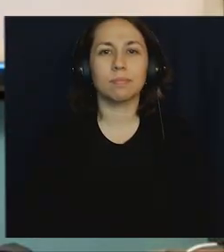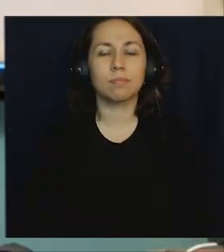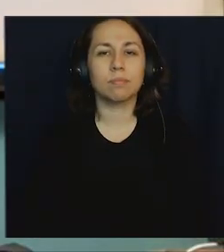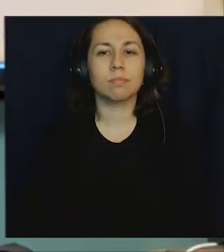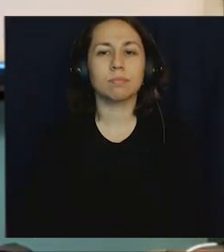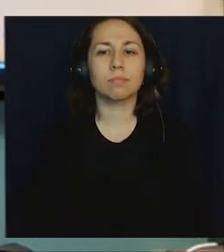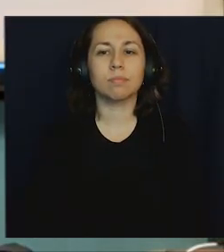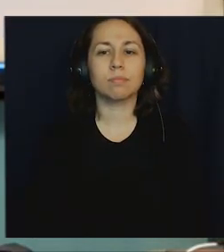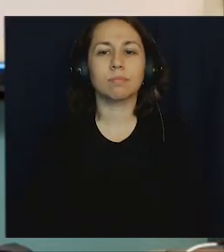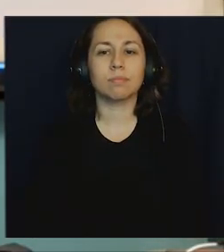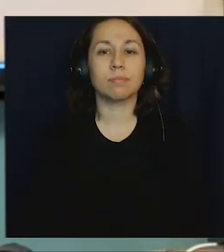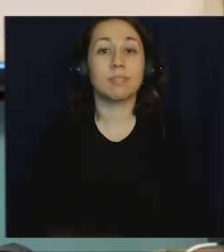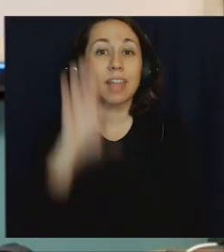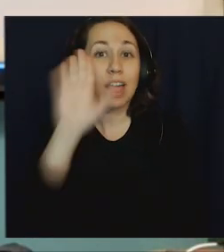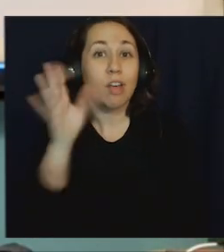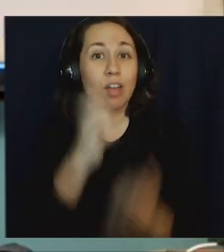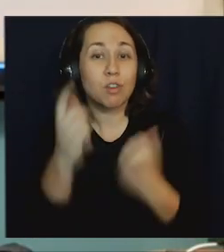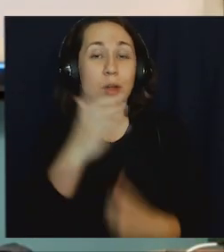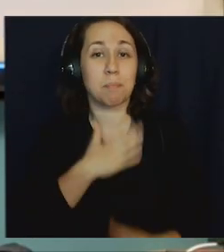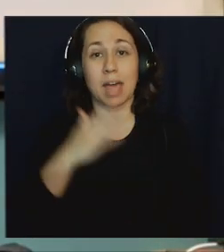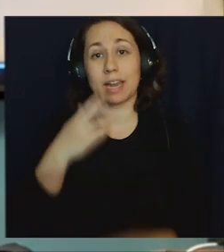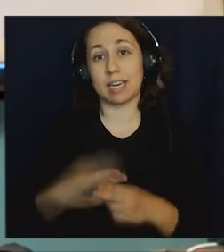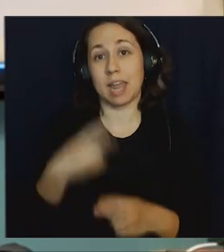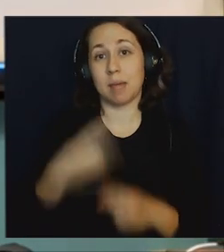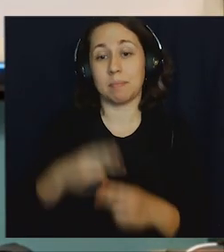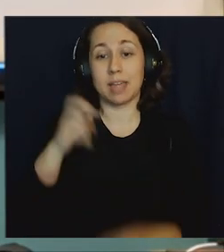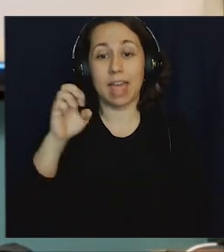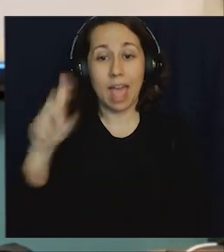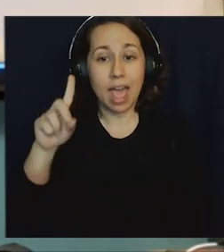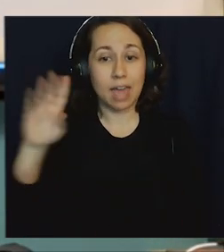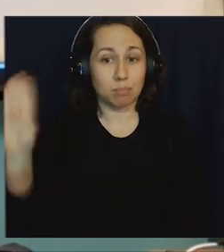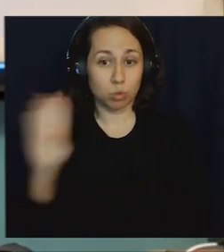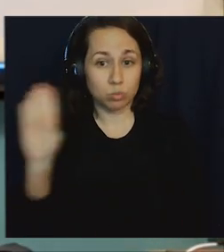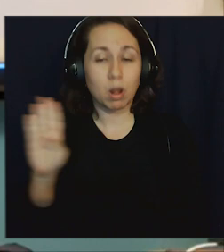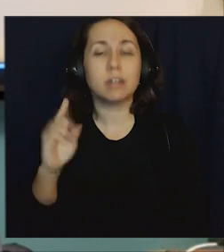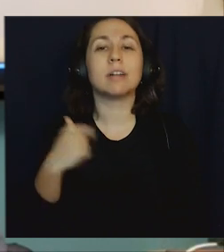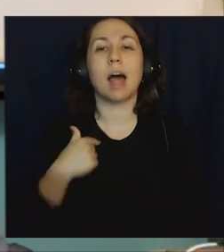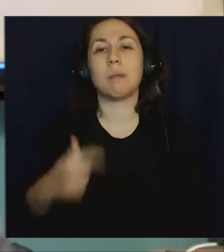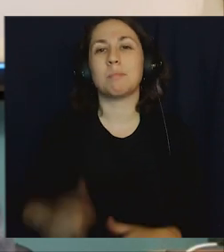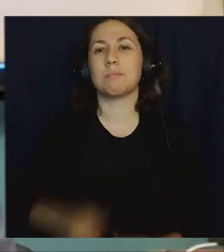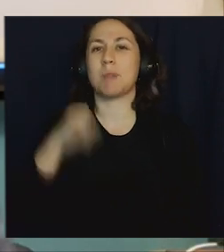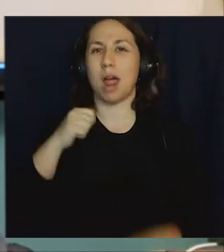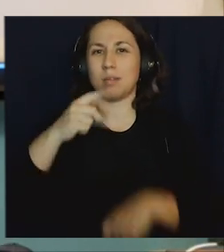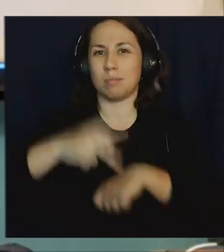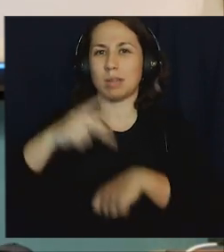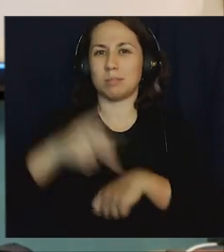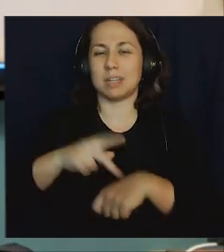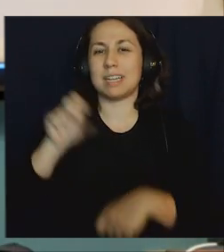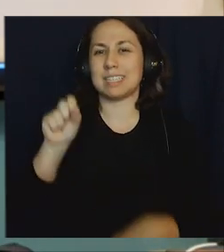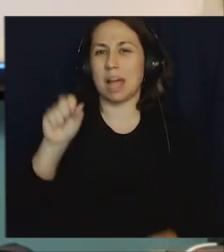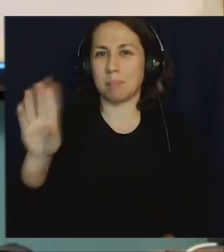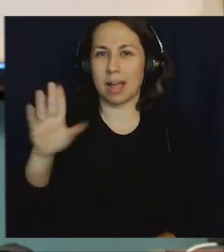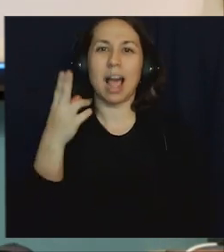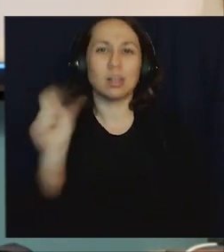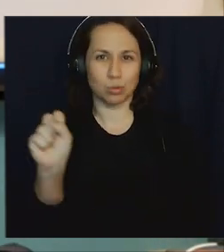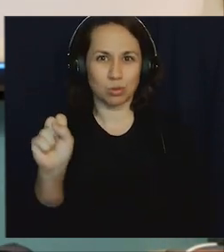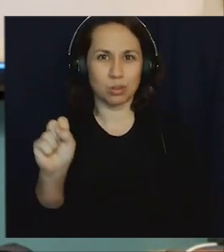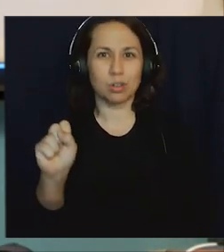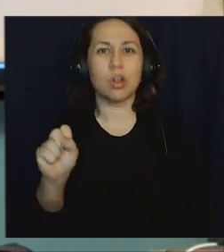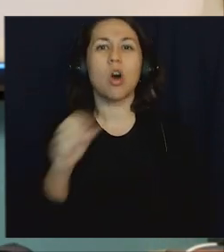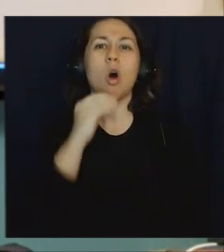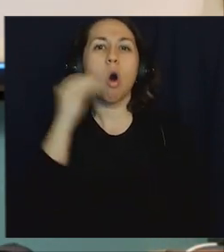Hello everyone, my name is Ed Bustamante and I am the proud principal of Saddleback High School, home of the Roadrunners.